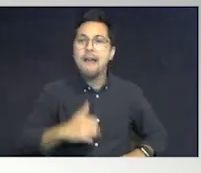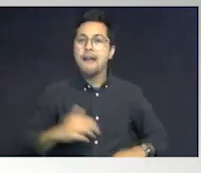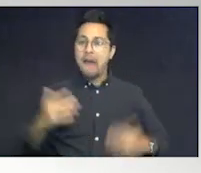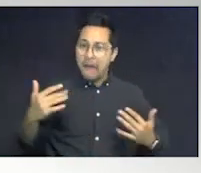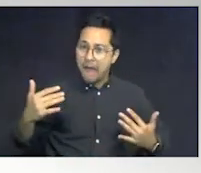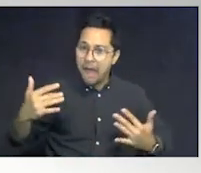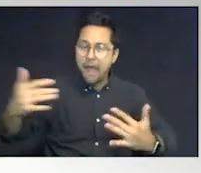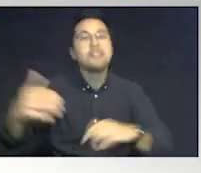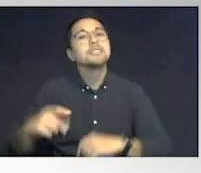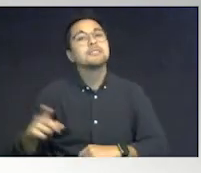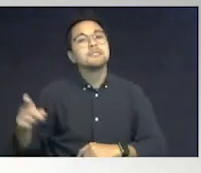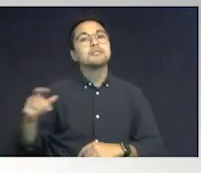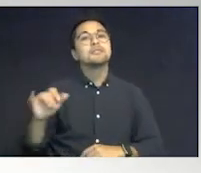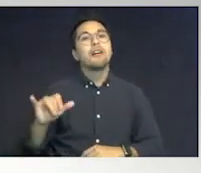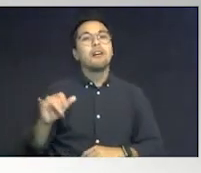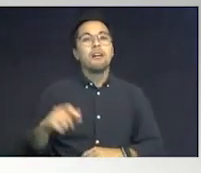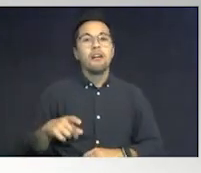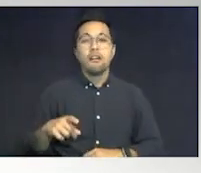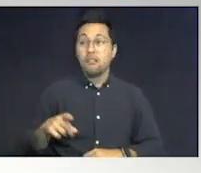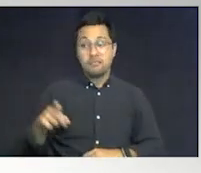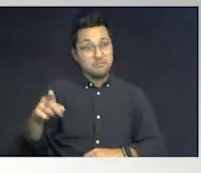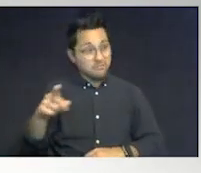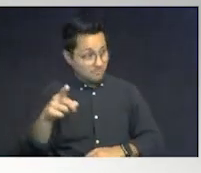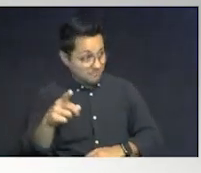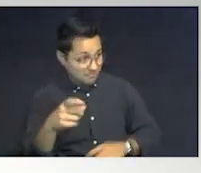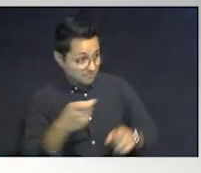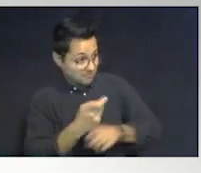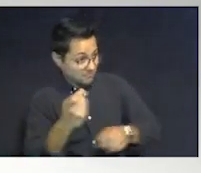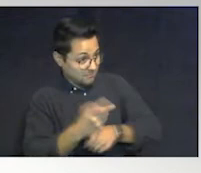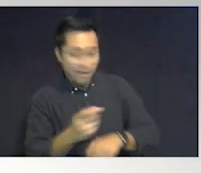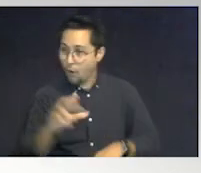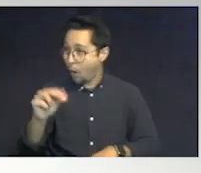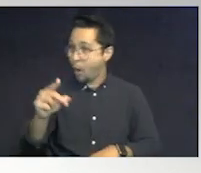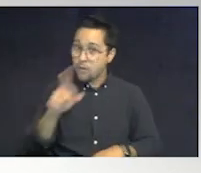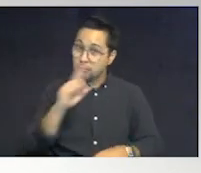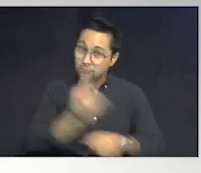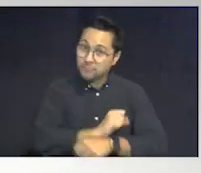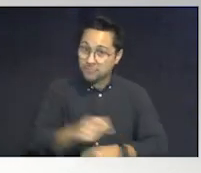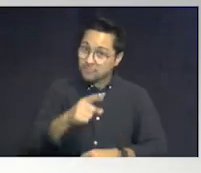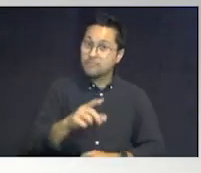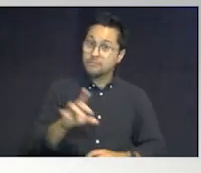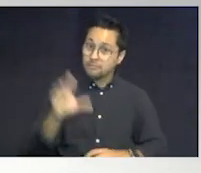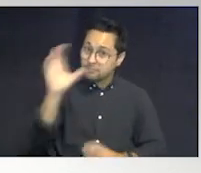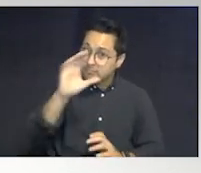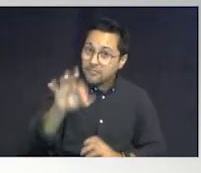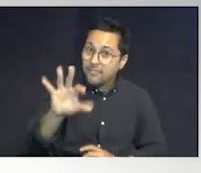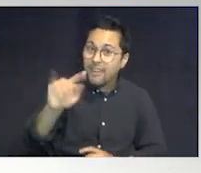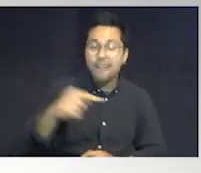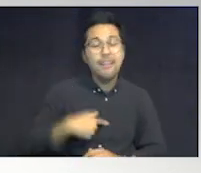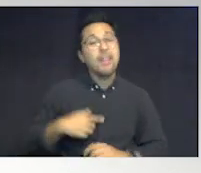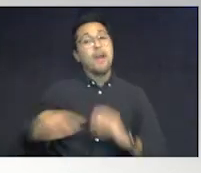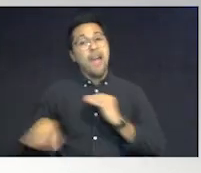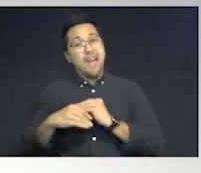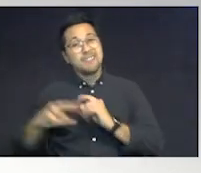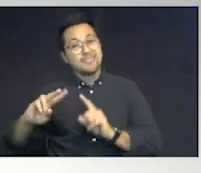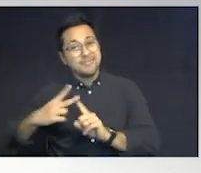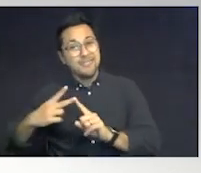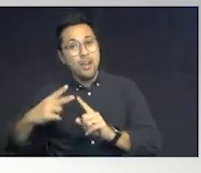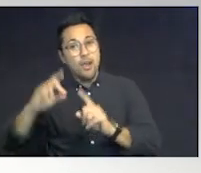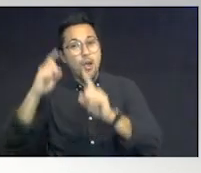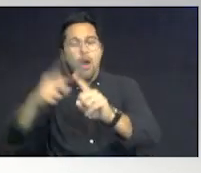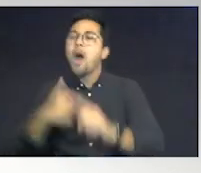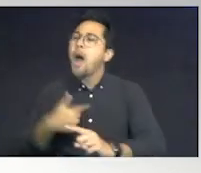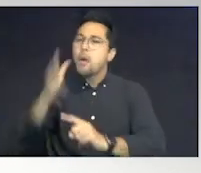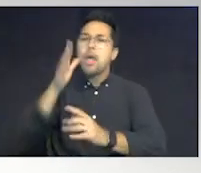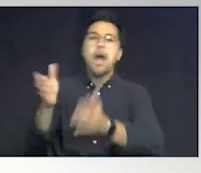finally figure out that, she's really not kidding. Yeah, she's really not. We had to find that. Then we added a second goal. I asked for help.